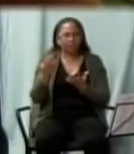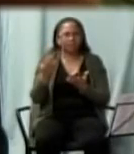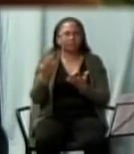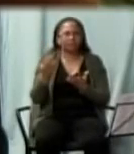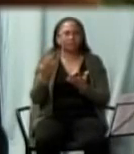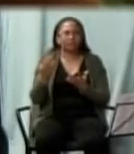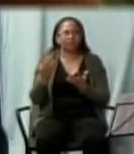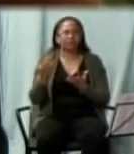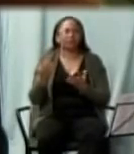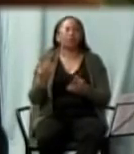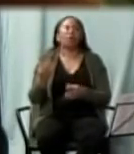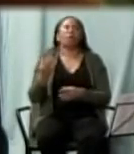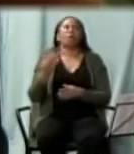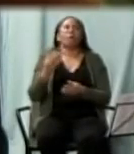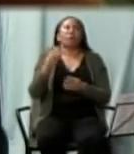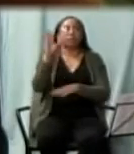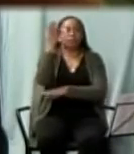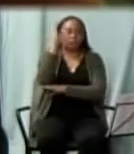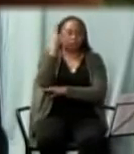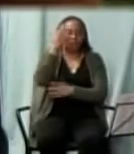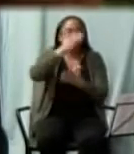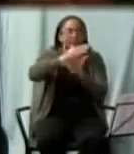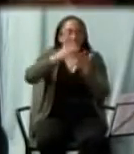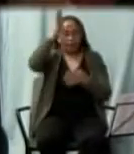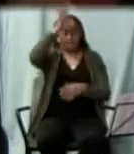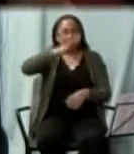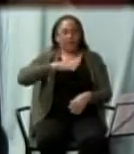One is male and the other female.